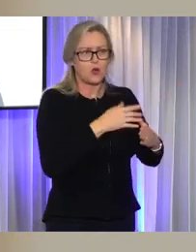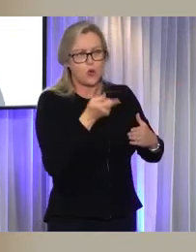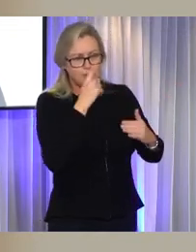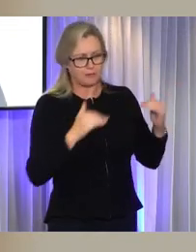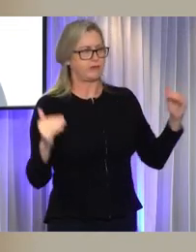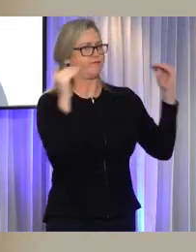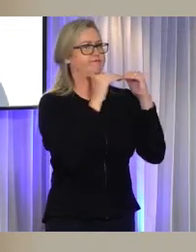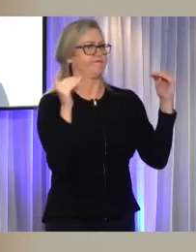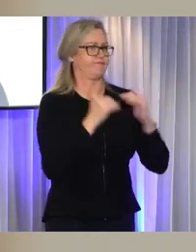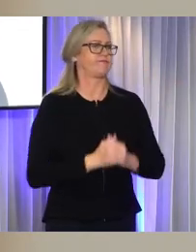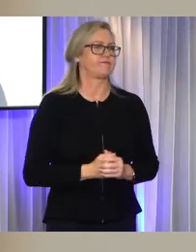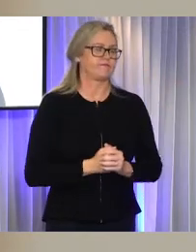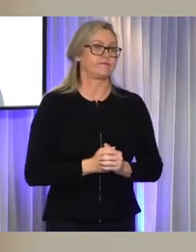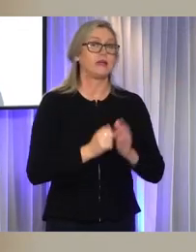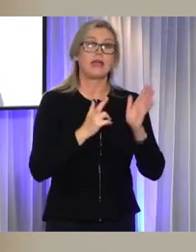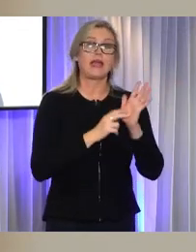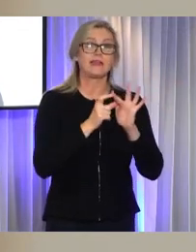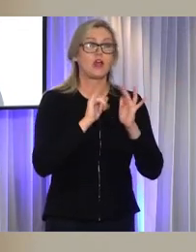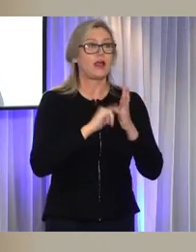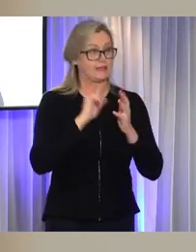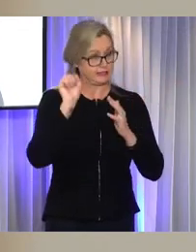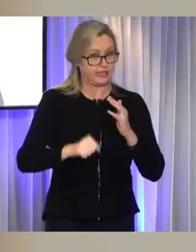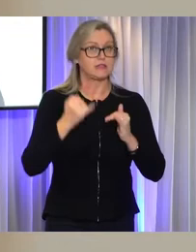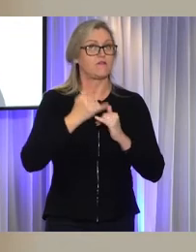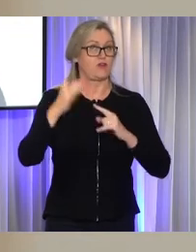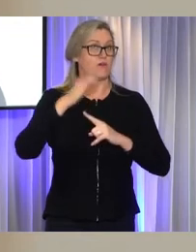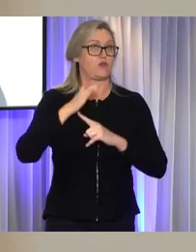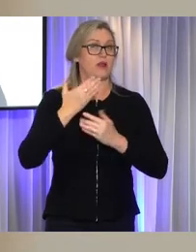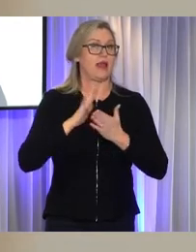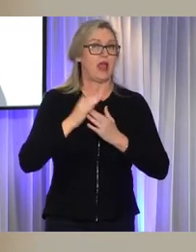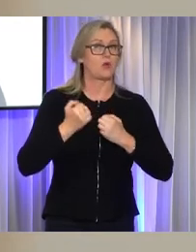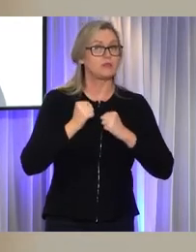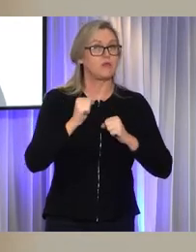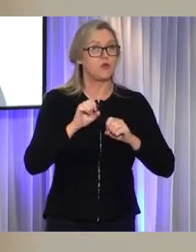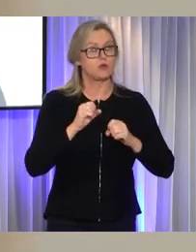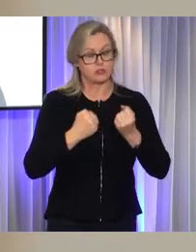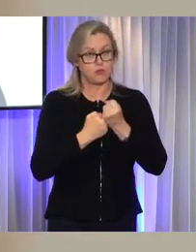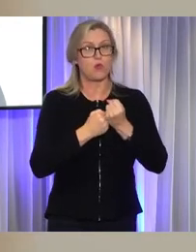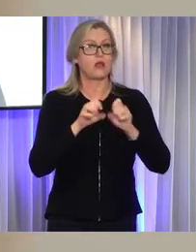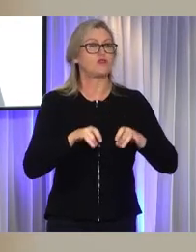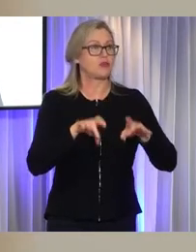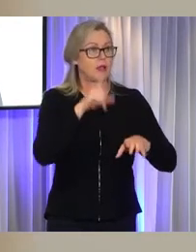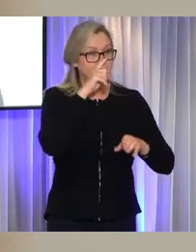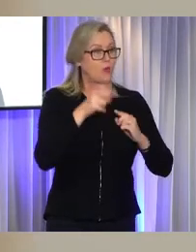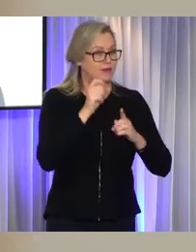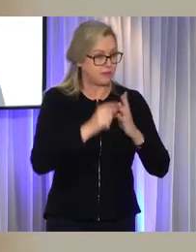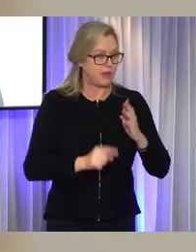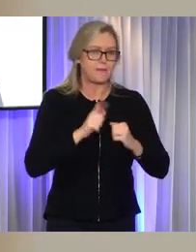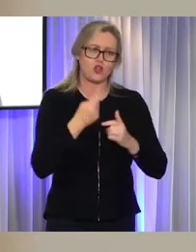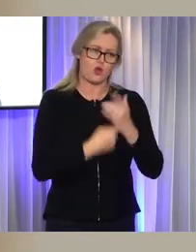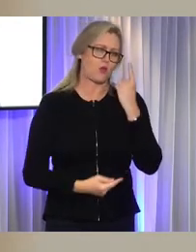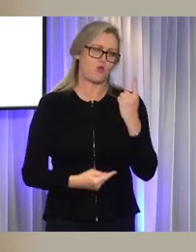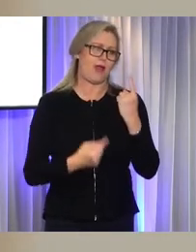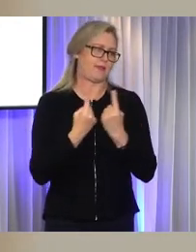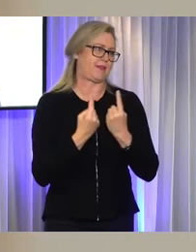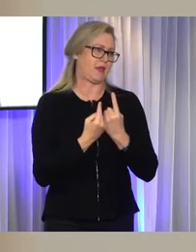Friends, it is true the NDIS is a key pillar in the way we support Australians with disability, but it's just one element of the